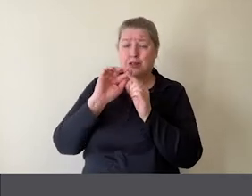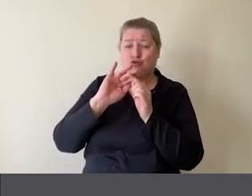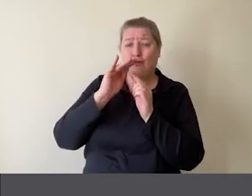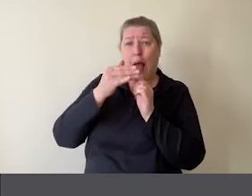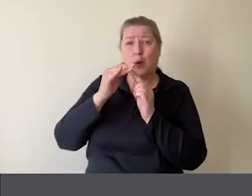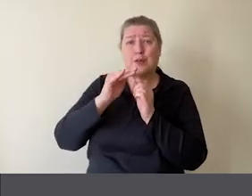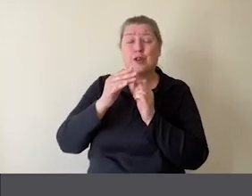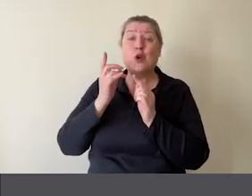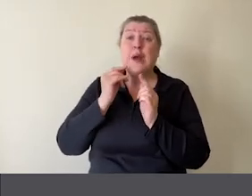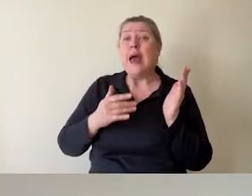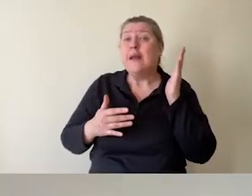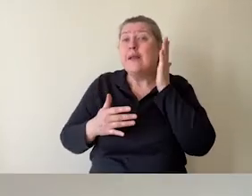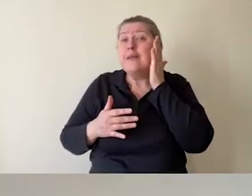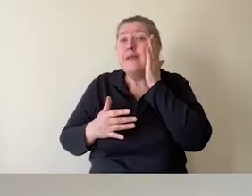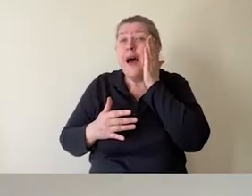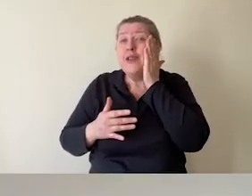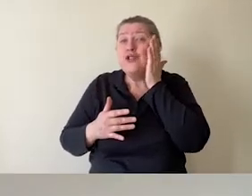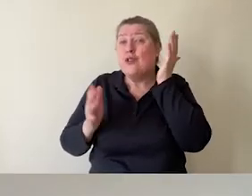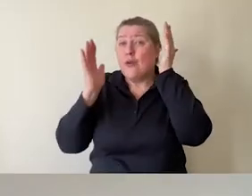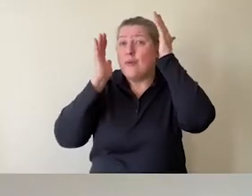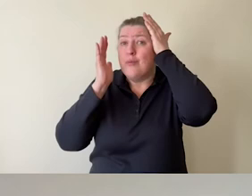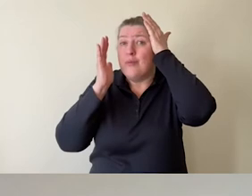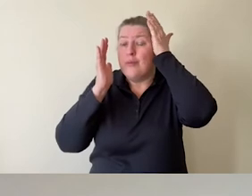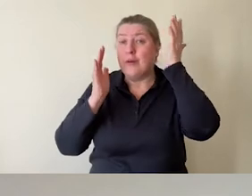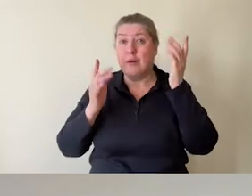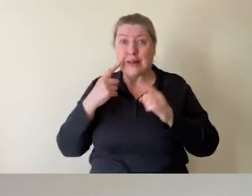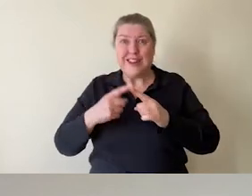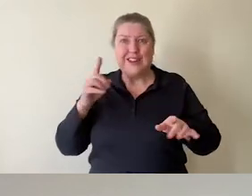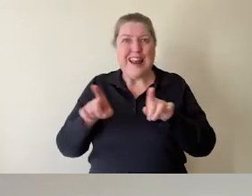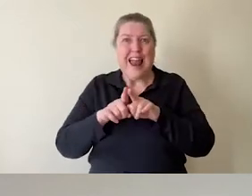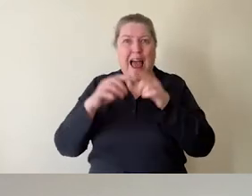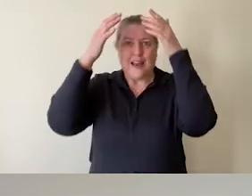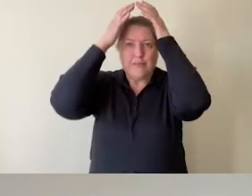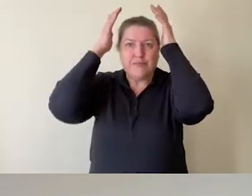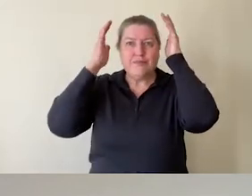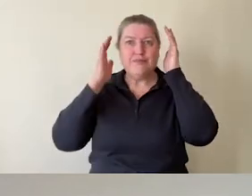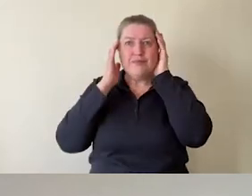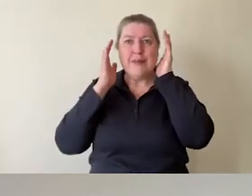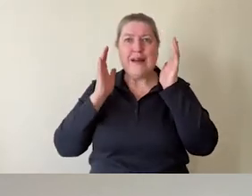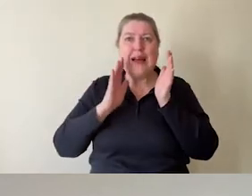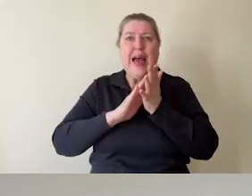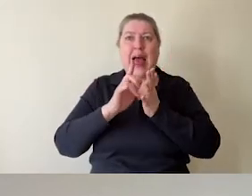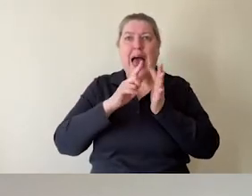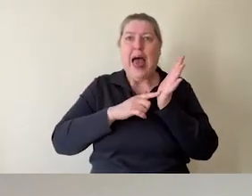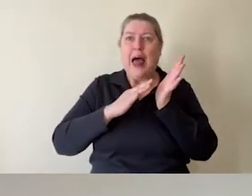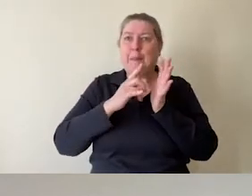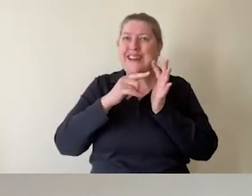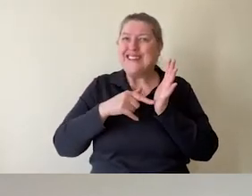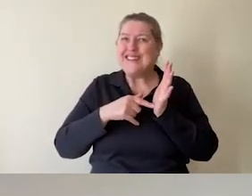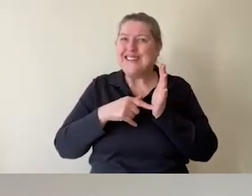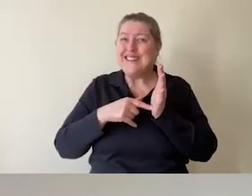you can put them up against your face and suddenly you're wearing the Sutton Hoo helmet. Teachers love it.